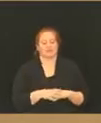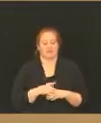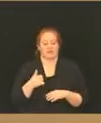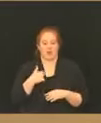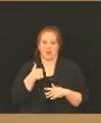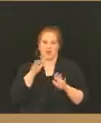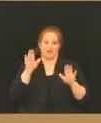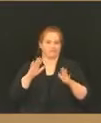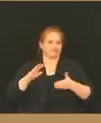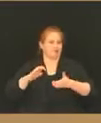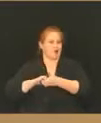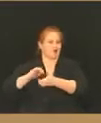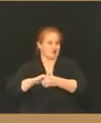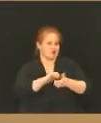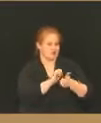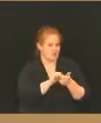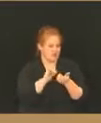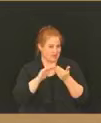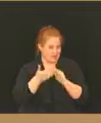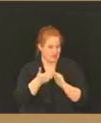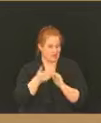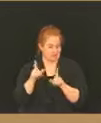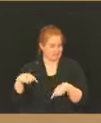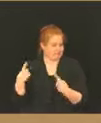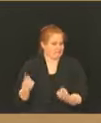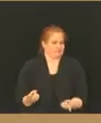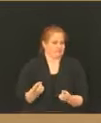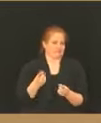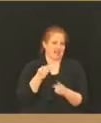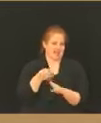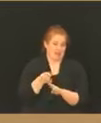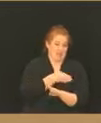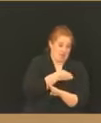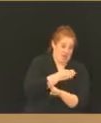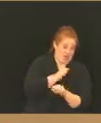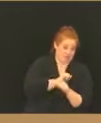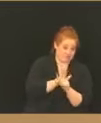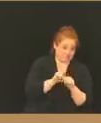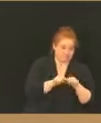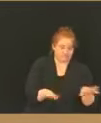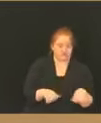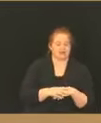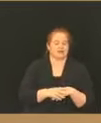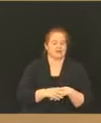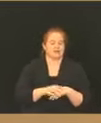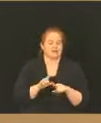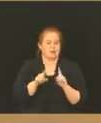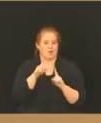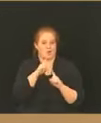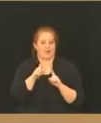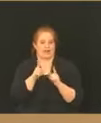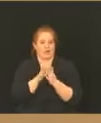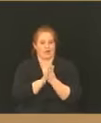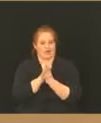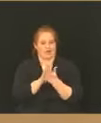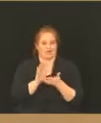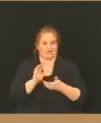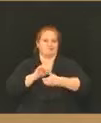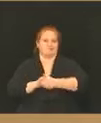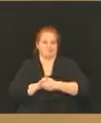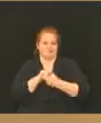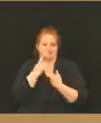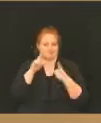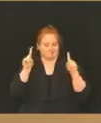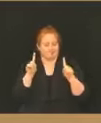community partnerships that have existed throughout this pandemic and before, but are really going to come into fruition as we move to vaccinate larger